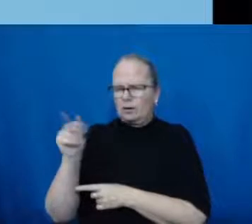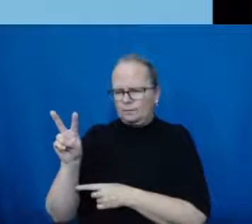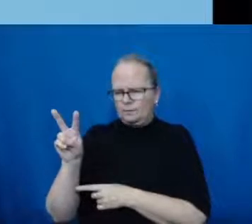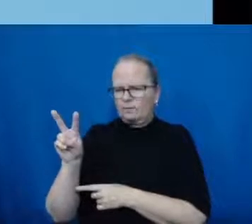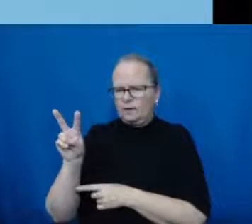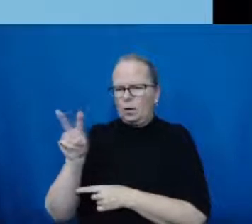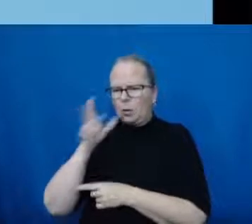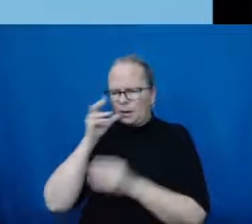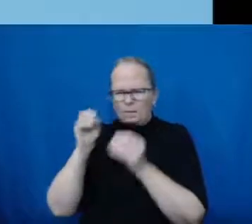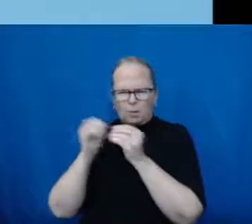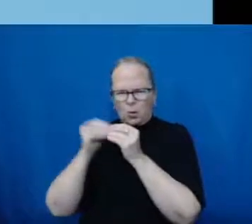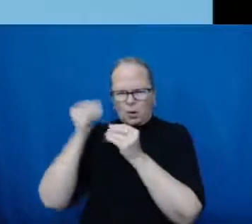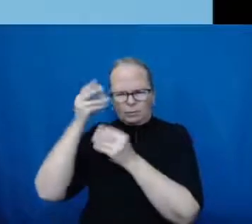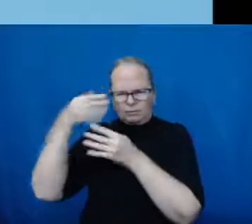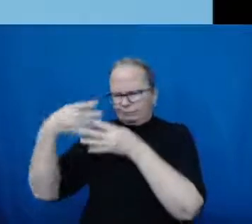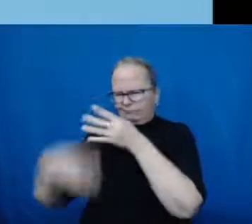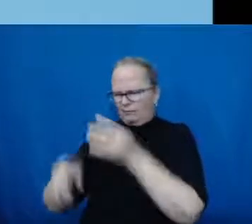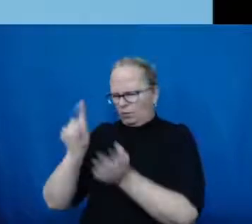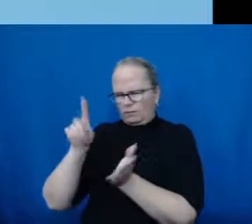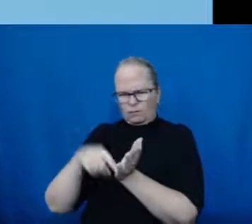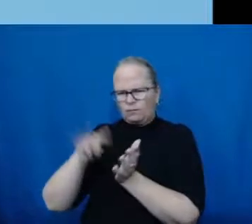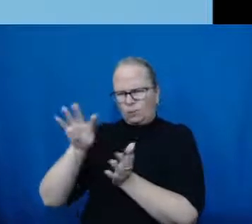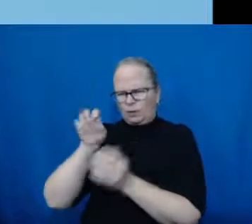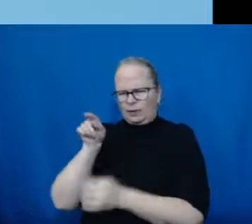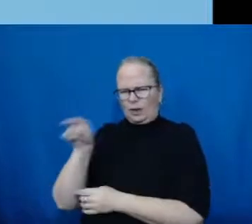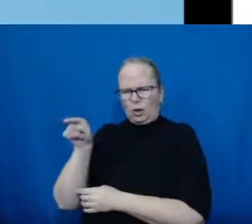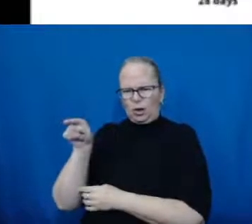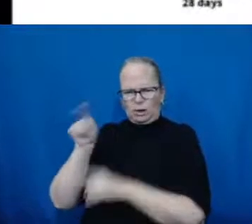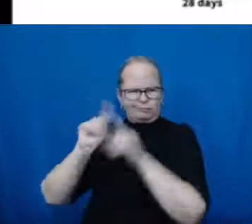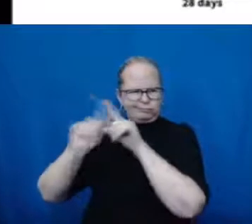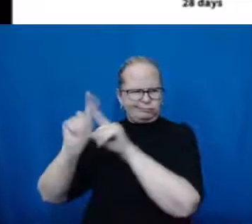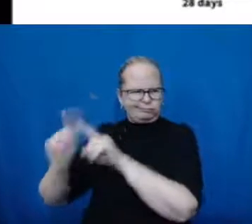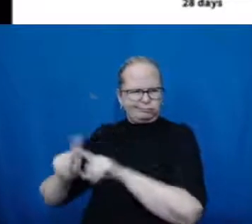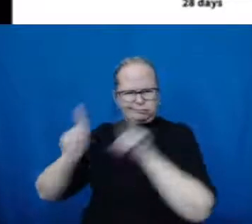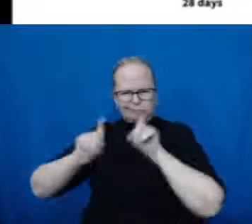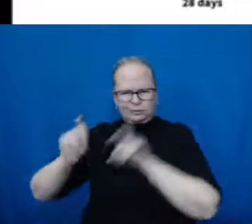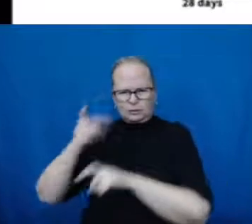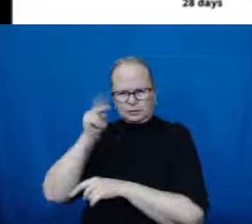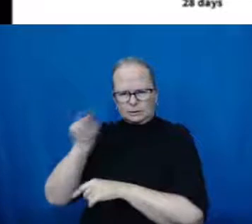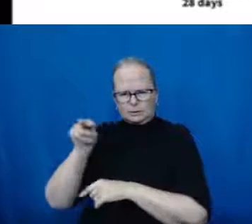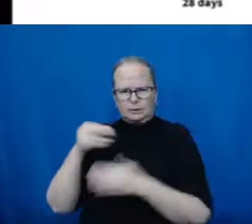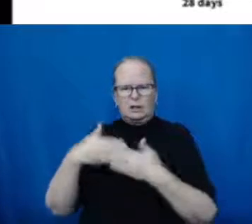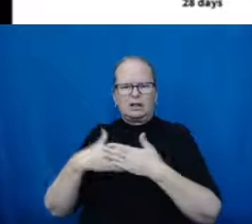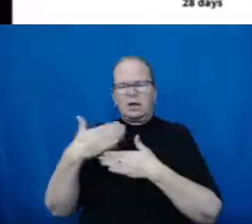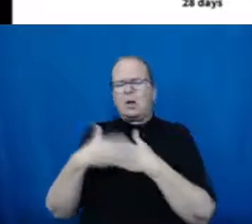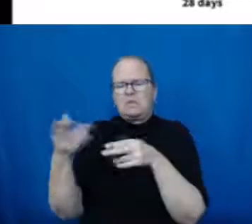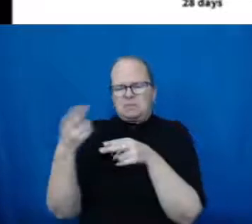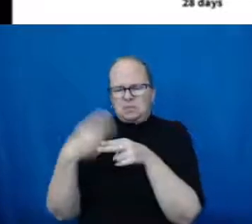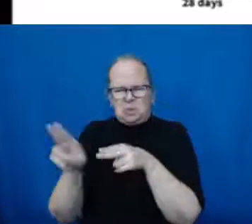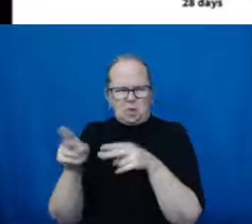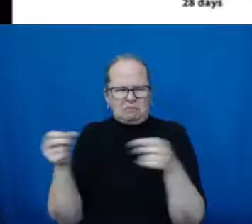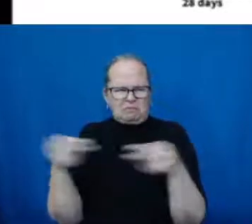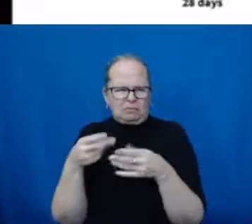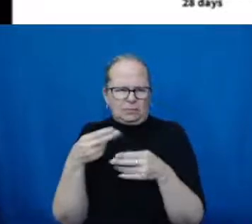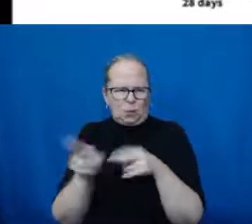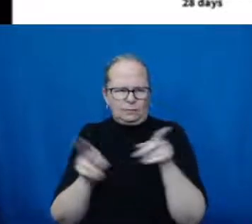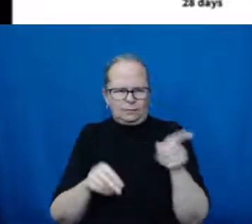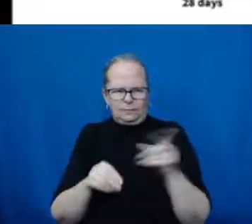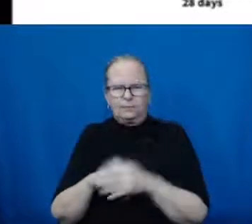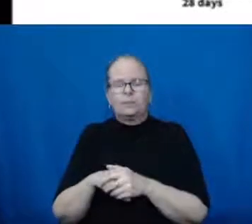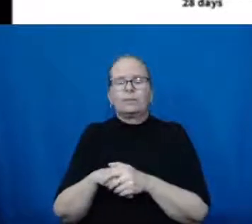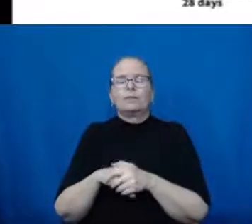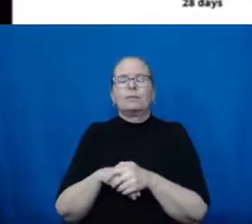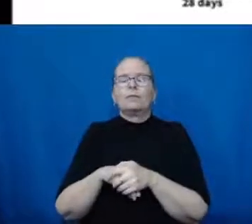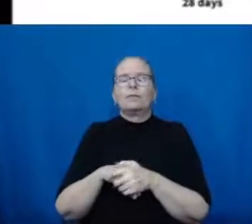I'll just skip over this, I guess, quickly because this is just the one lone RCT that they found that was assessing